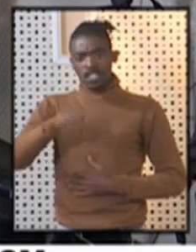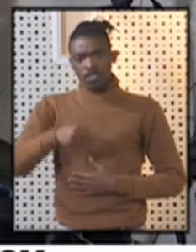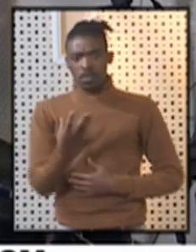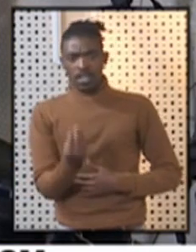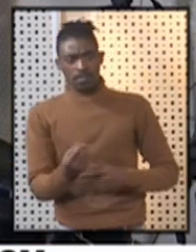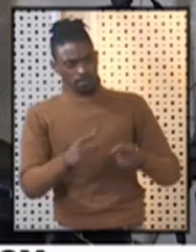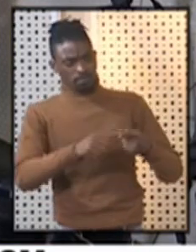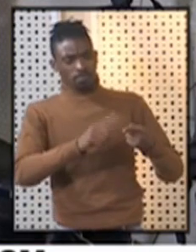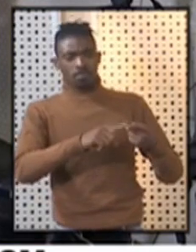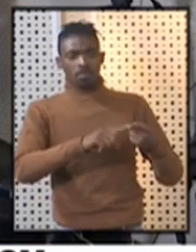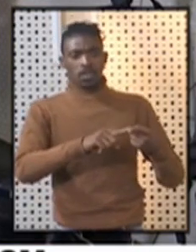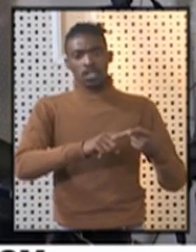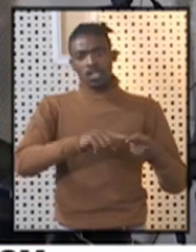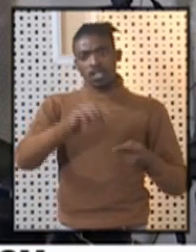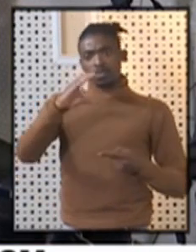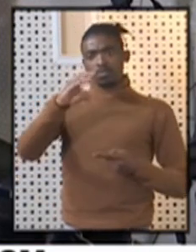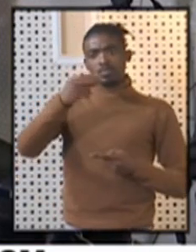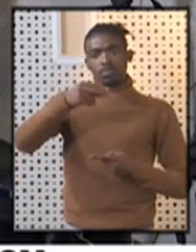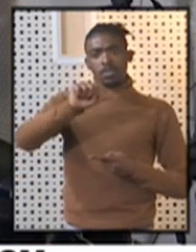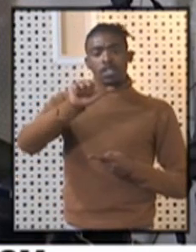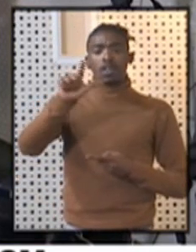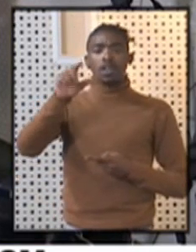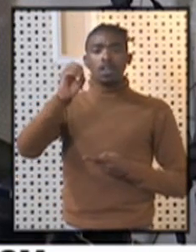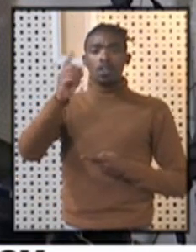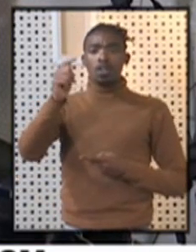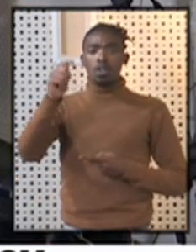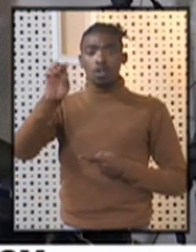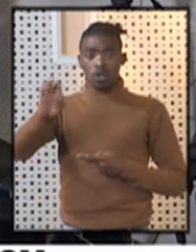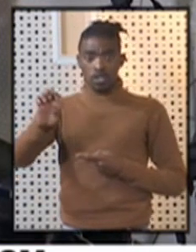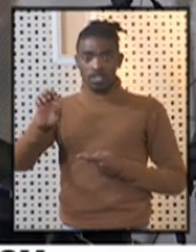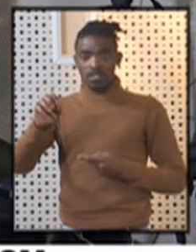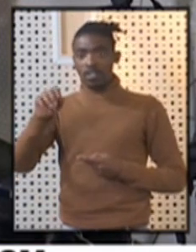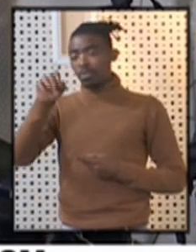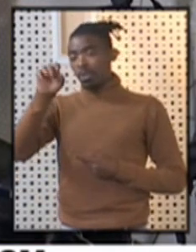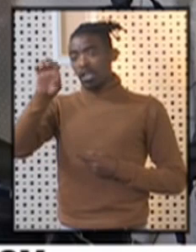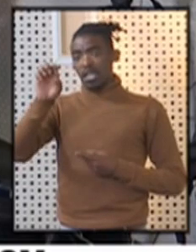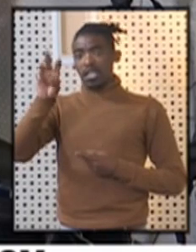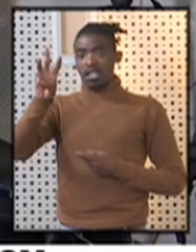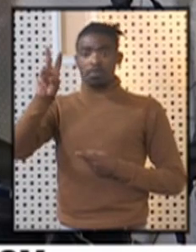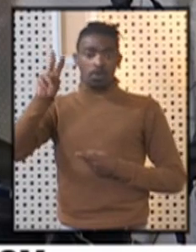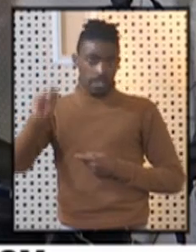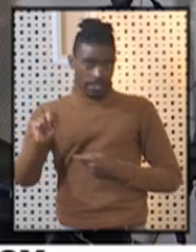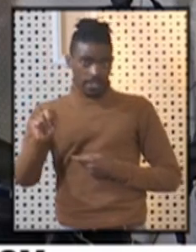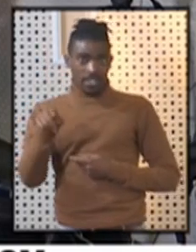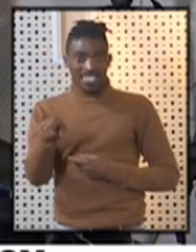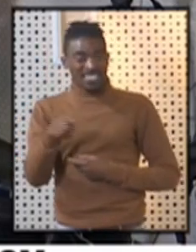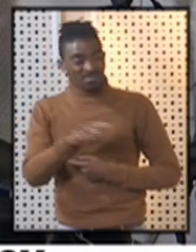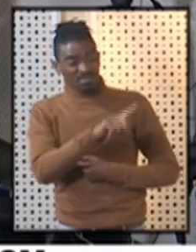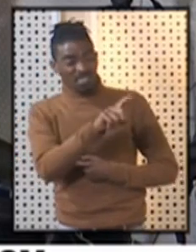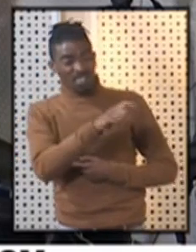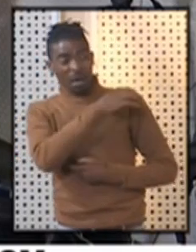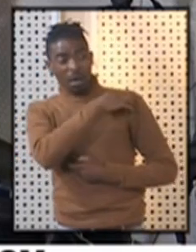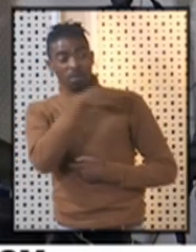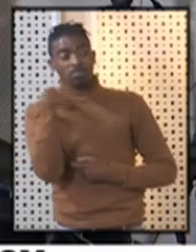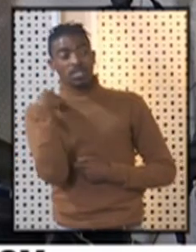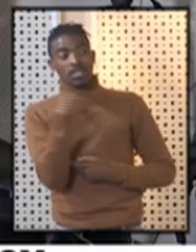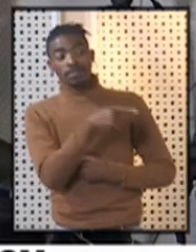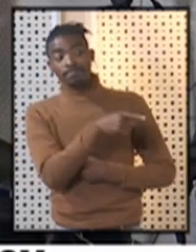EWN who is asking a follow-up question from Wonga's question. asking the minister if the minister